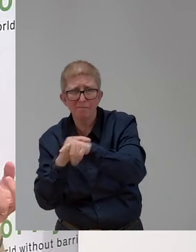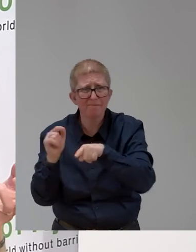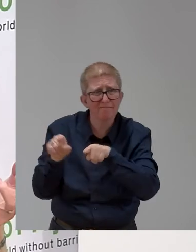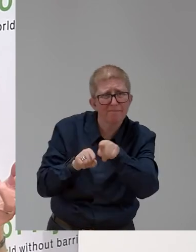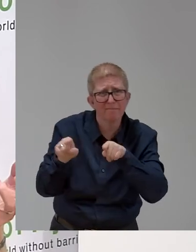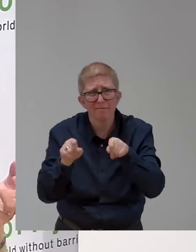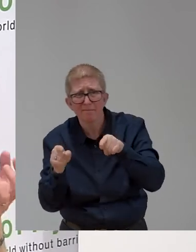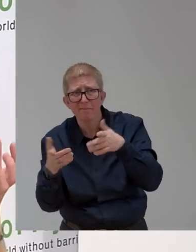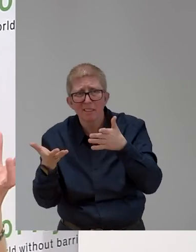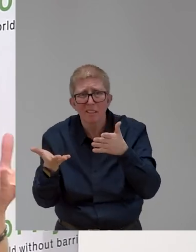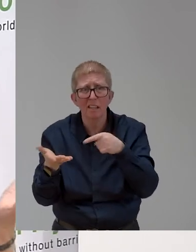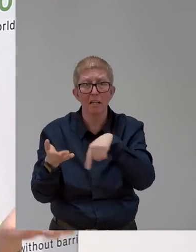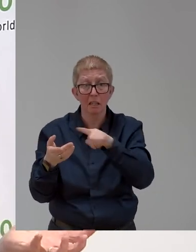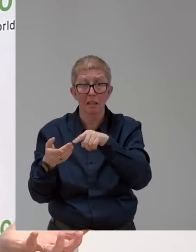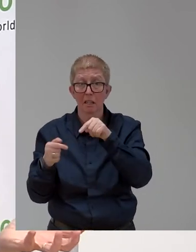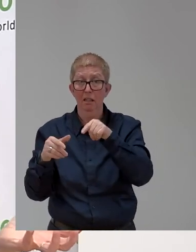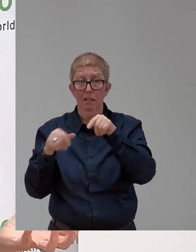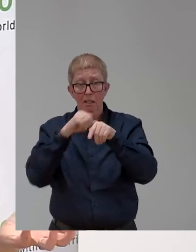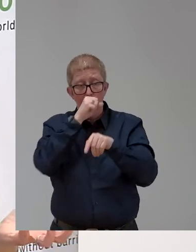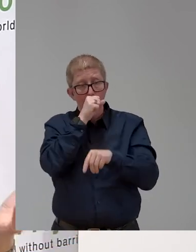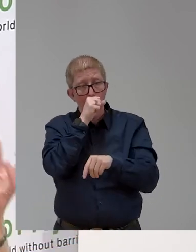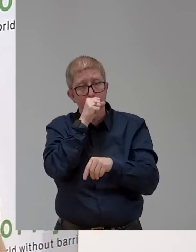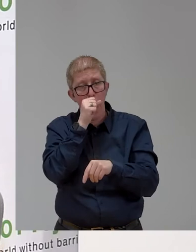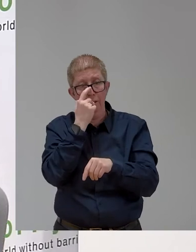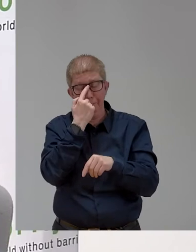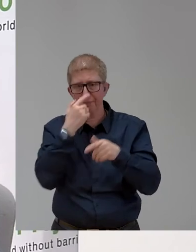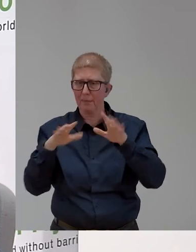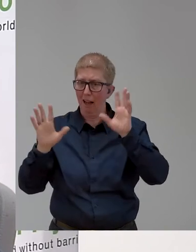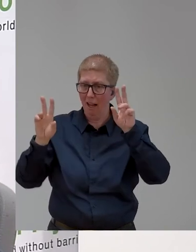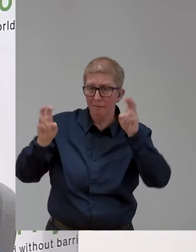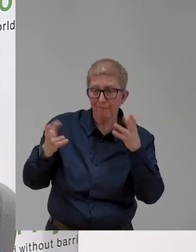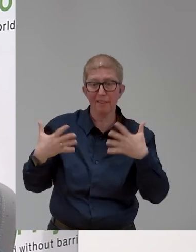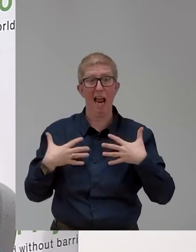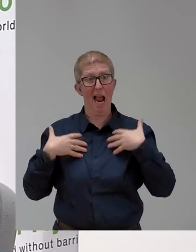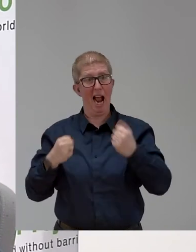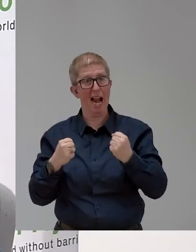accessible information about the health situation and about vaccinations.